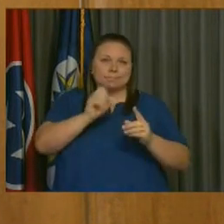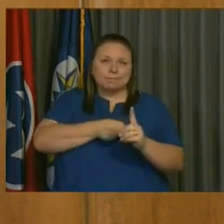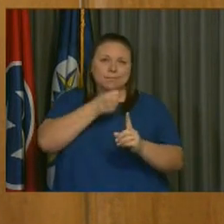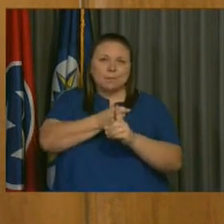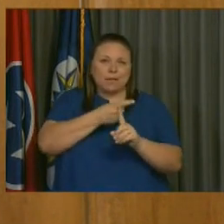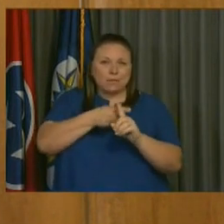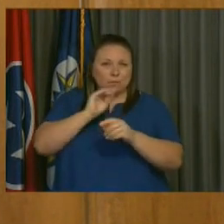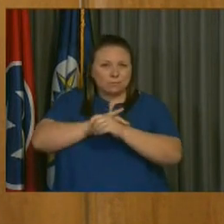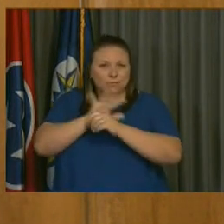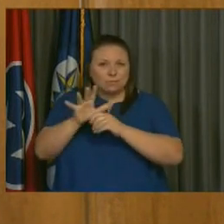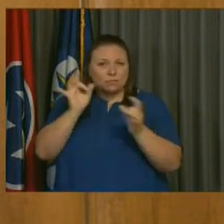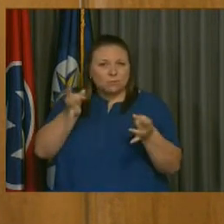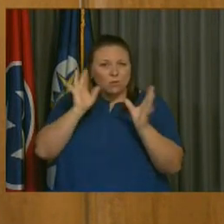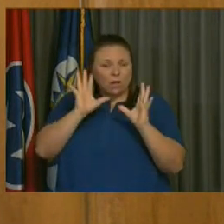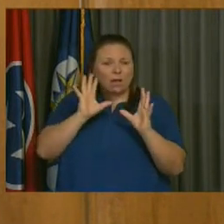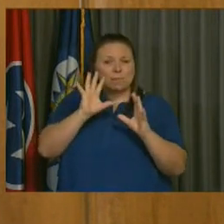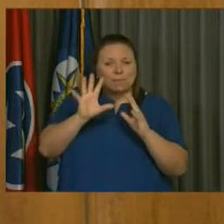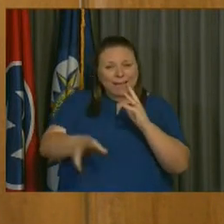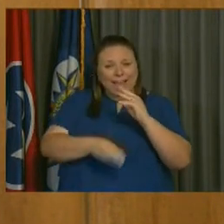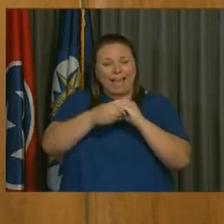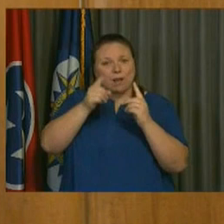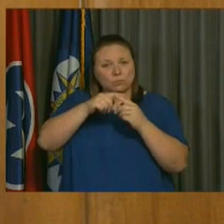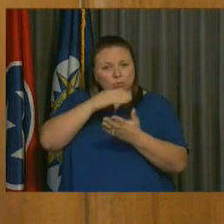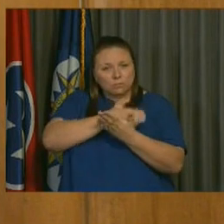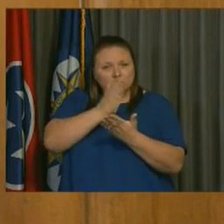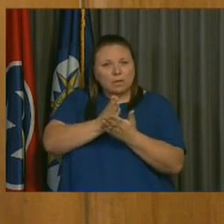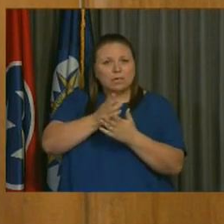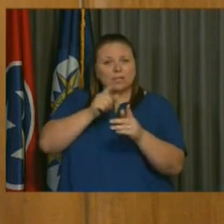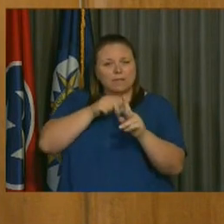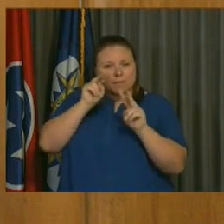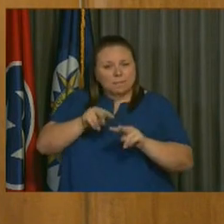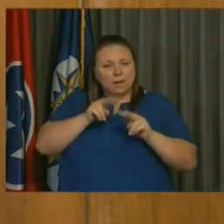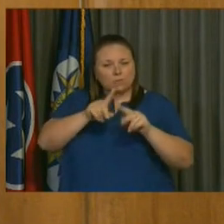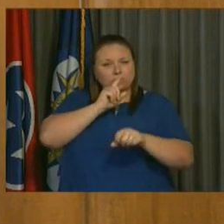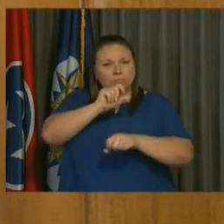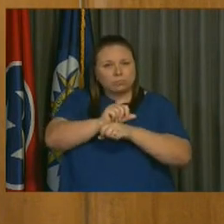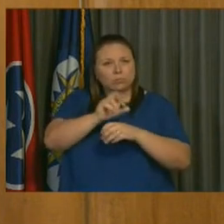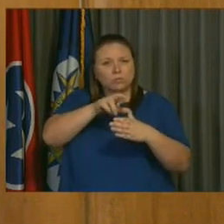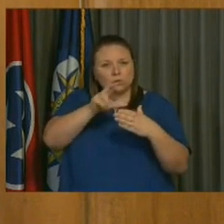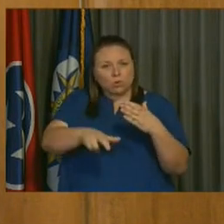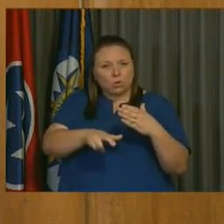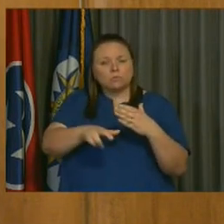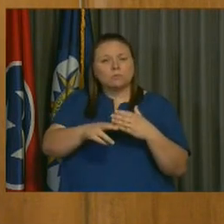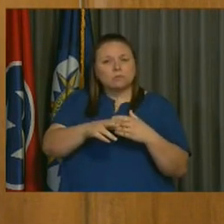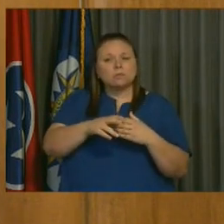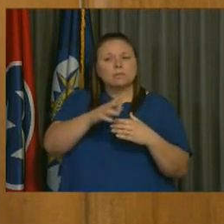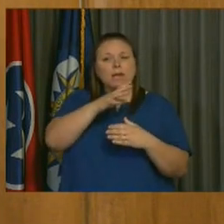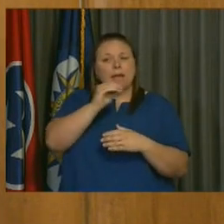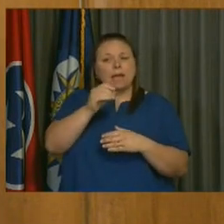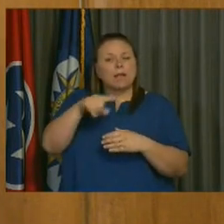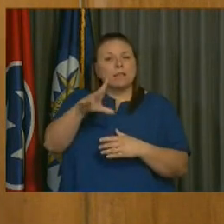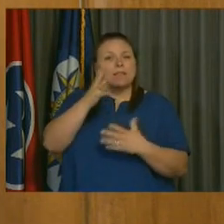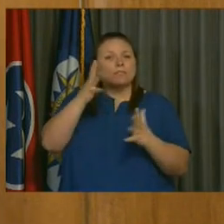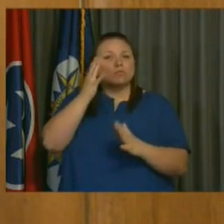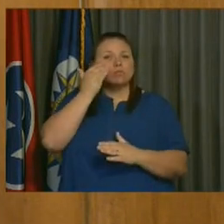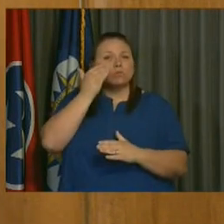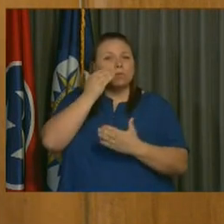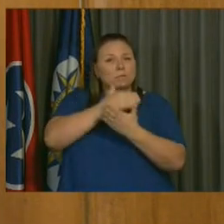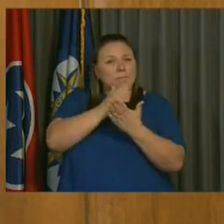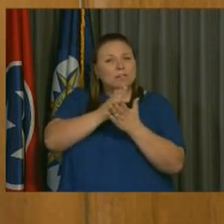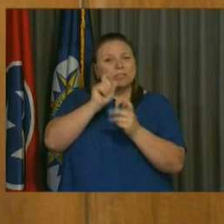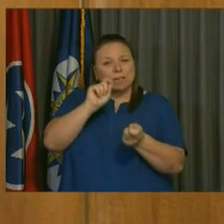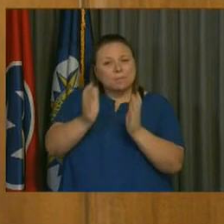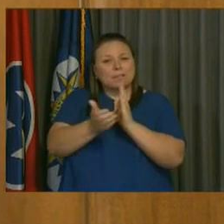and implement those countermeasures and then closely monitor your actual results in the next few months. And they know that the budgets can be